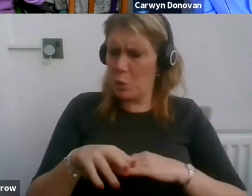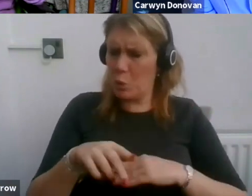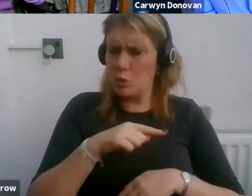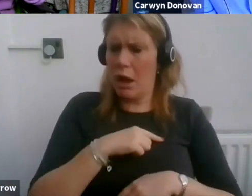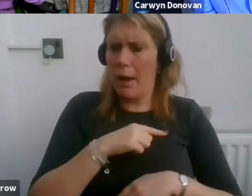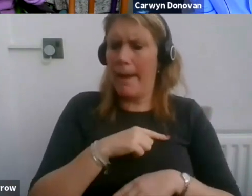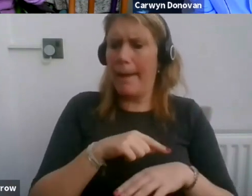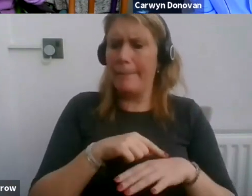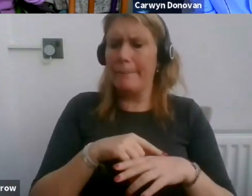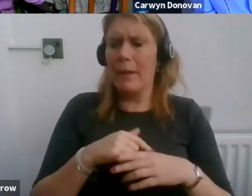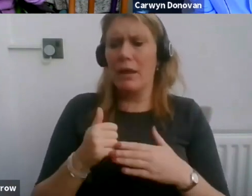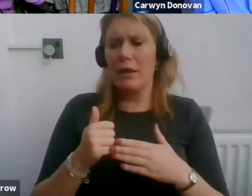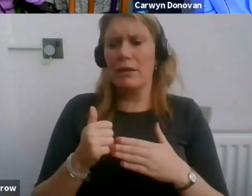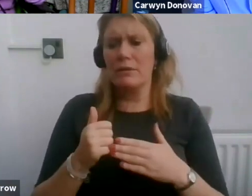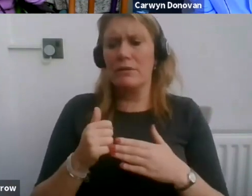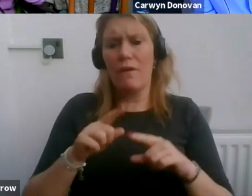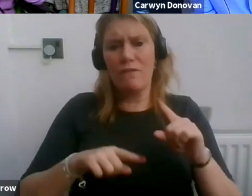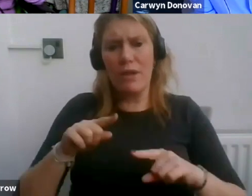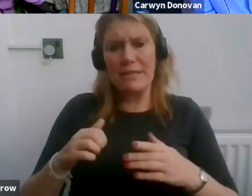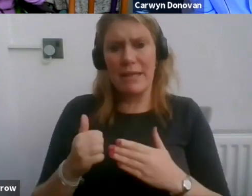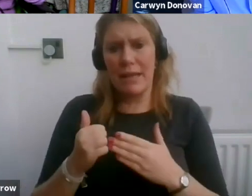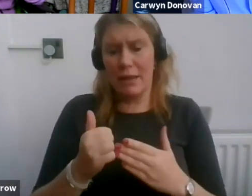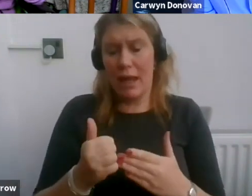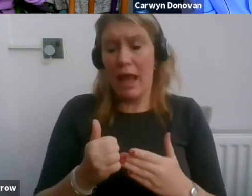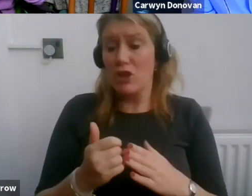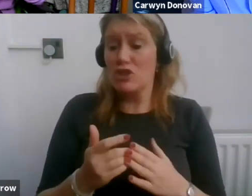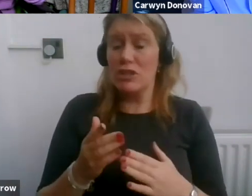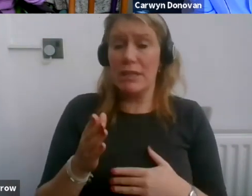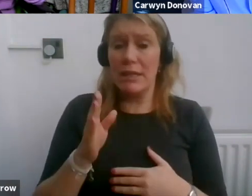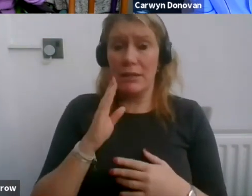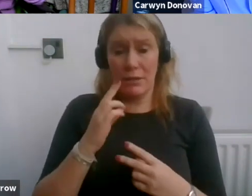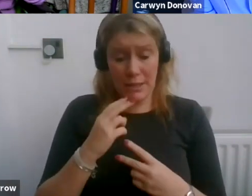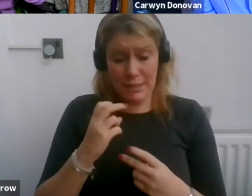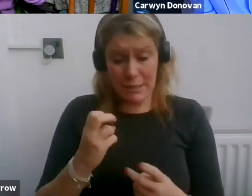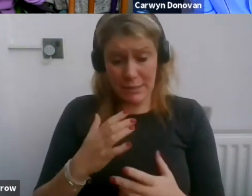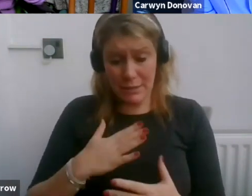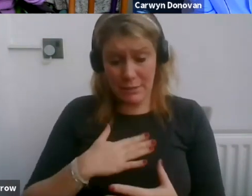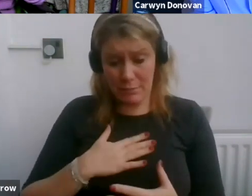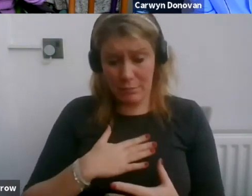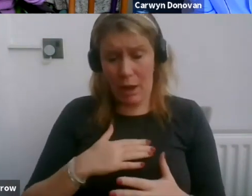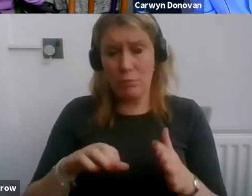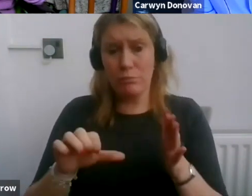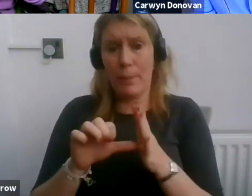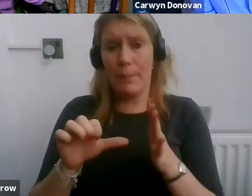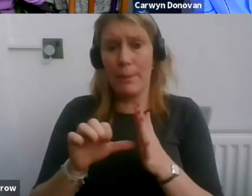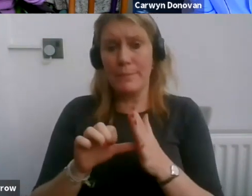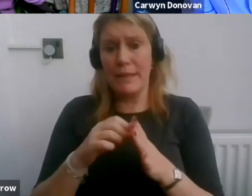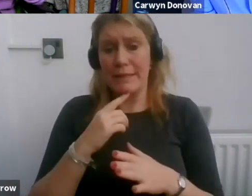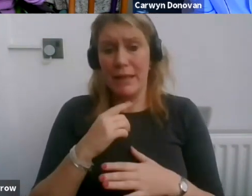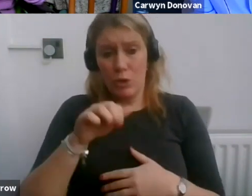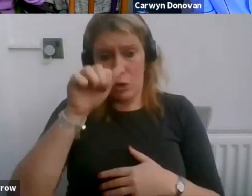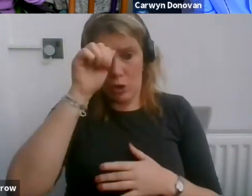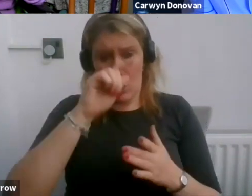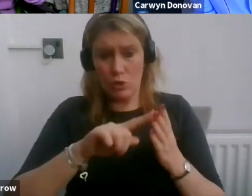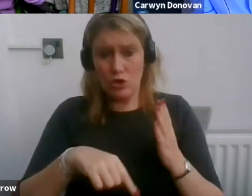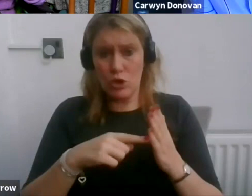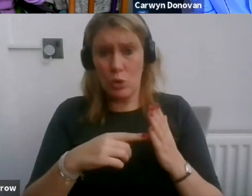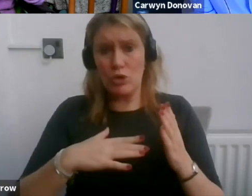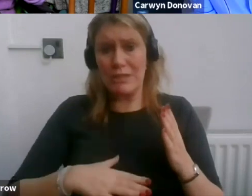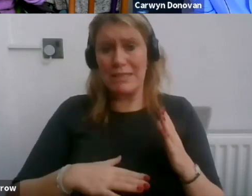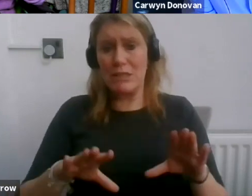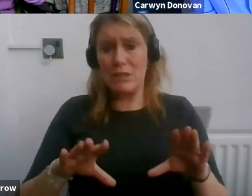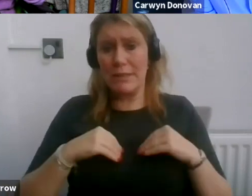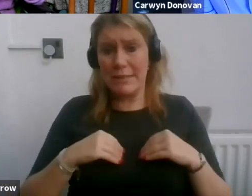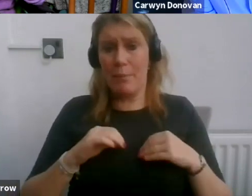And she listened to me talk about my problems and she said, you know, you've just got to accept that you're disabled.